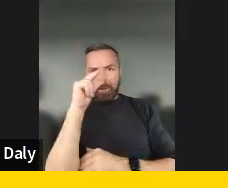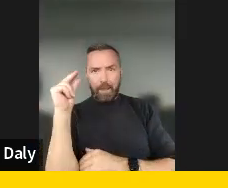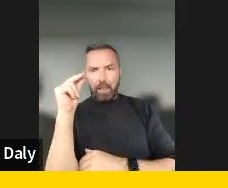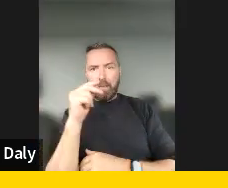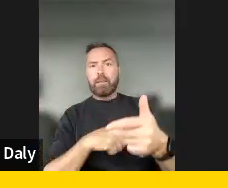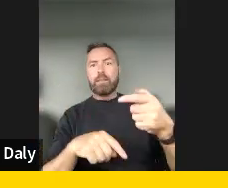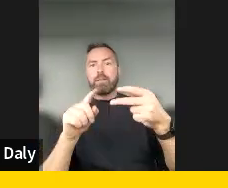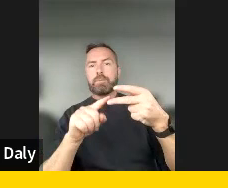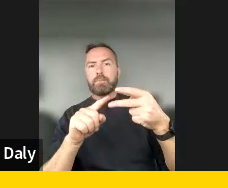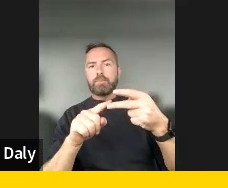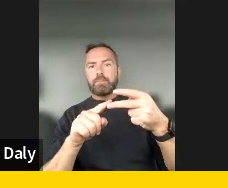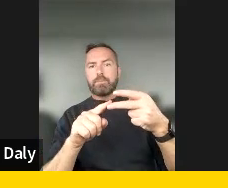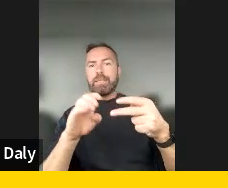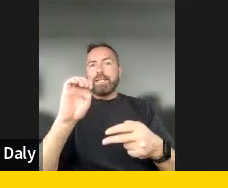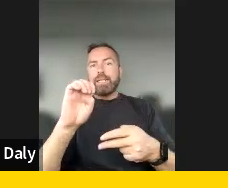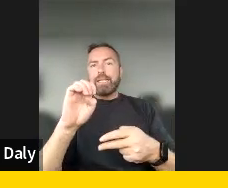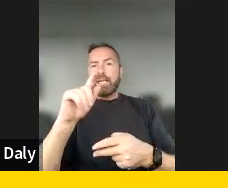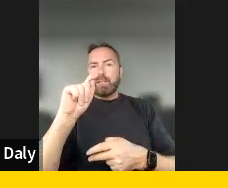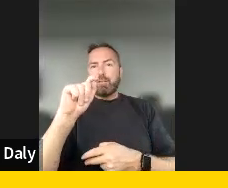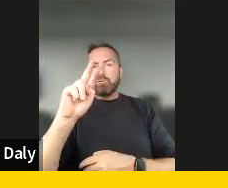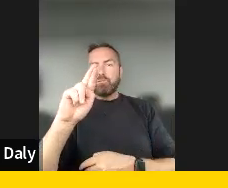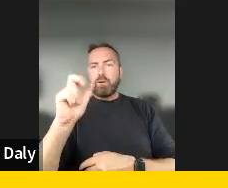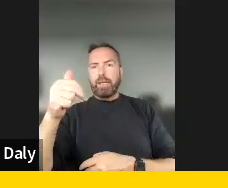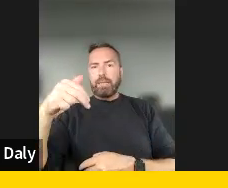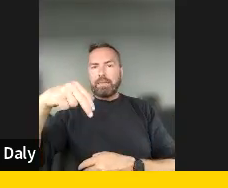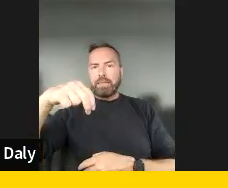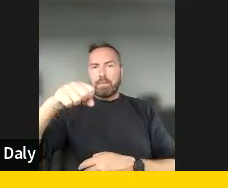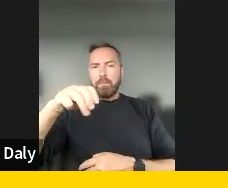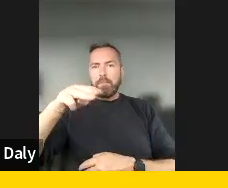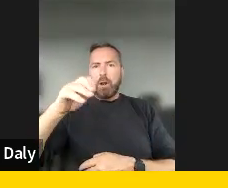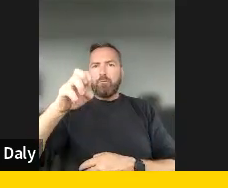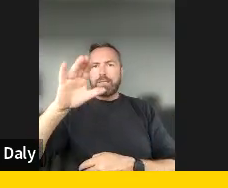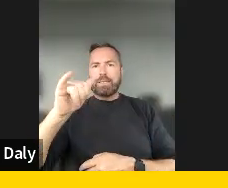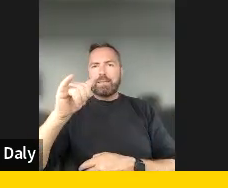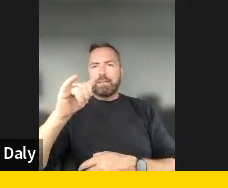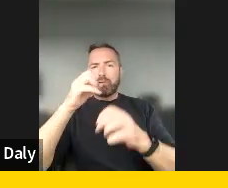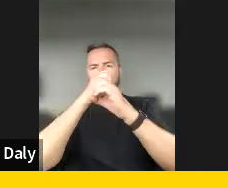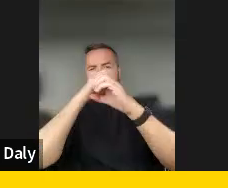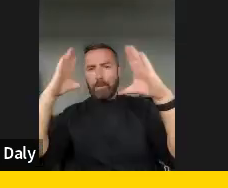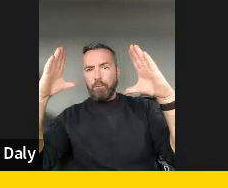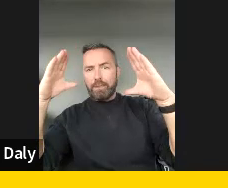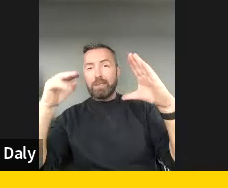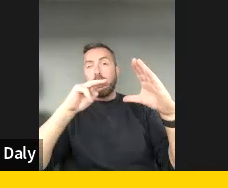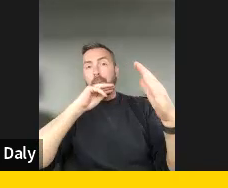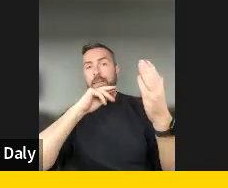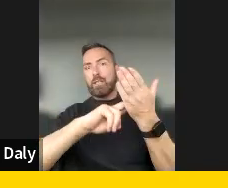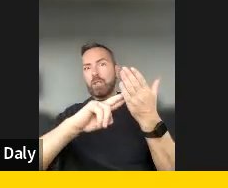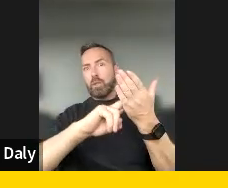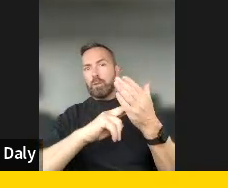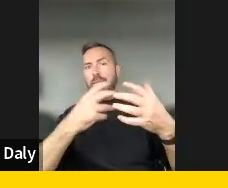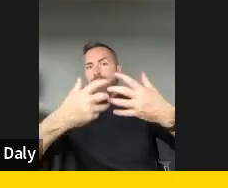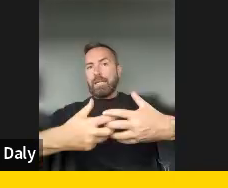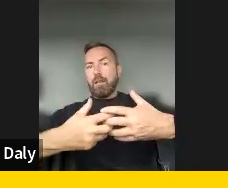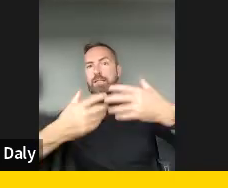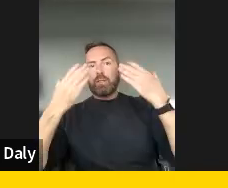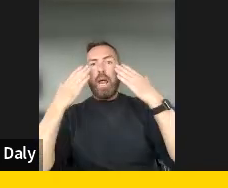concept is e-transparency, and it's really the use of technologies to enhance the transparency of governments by allowing citizens